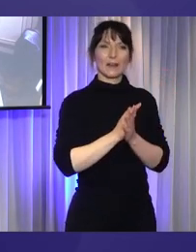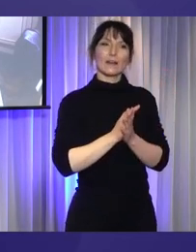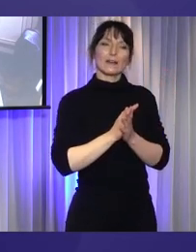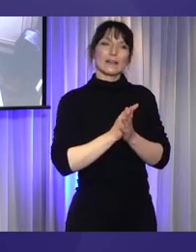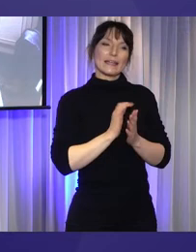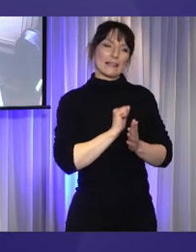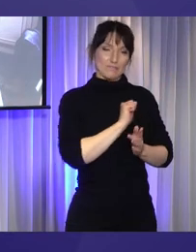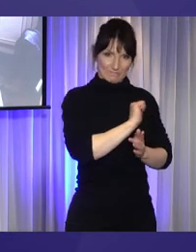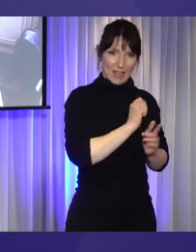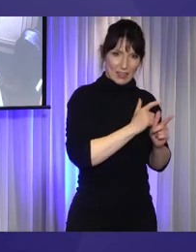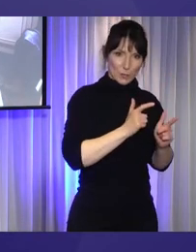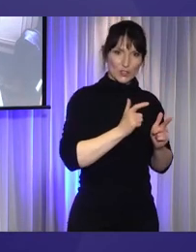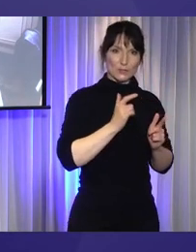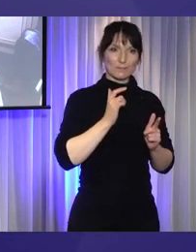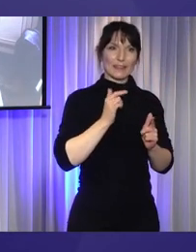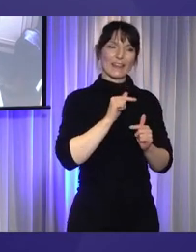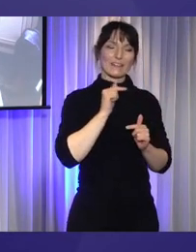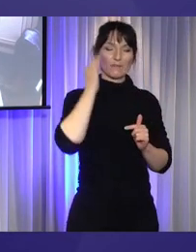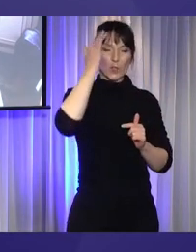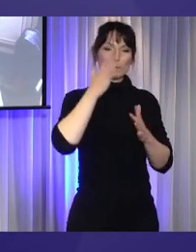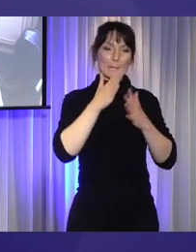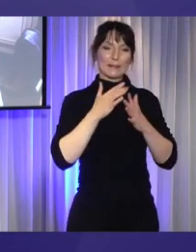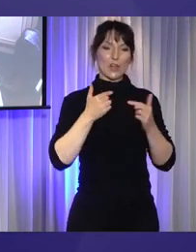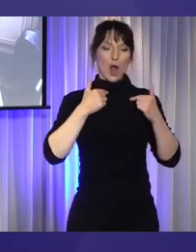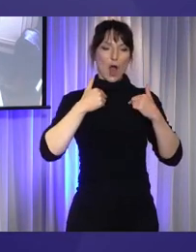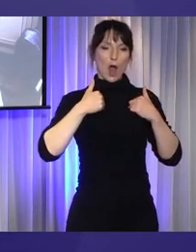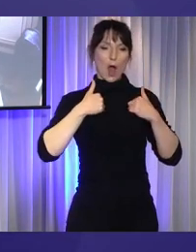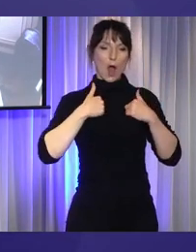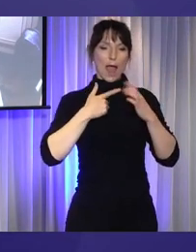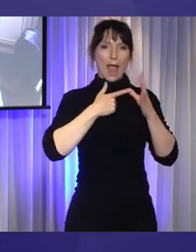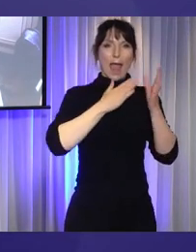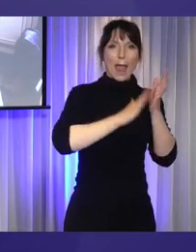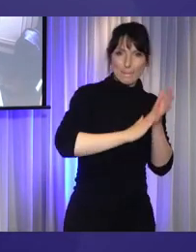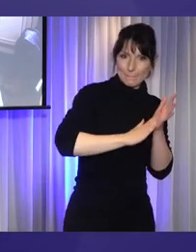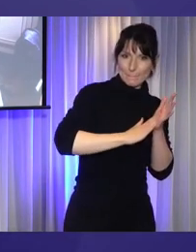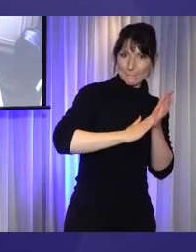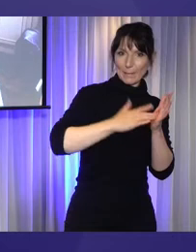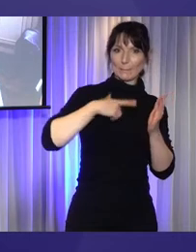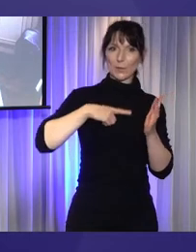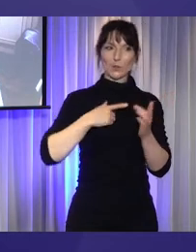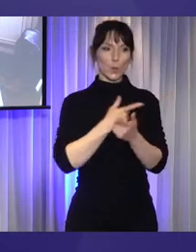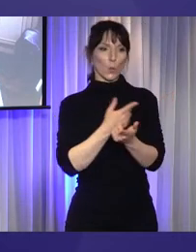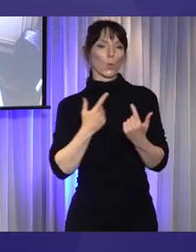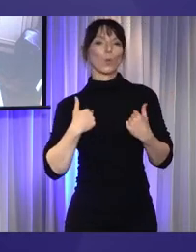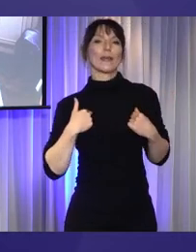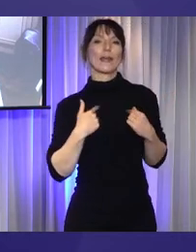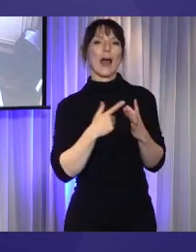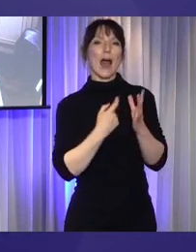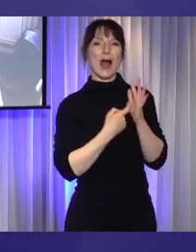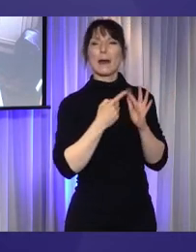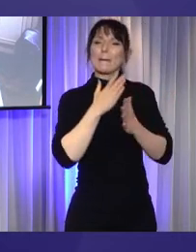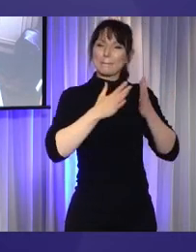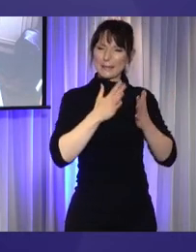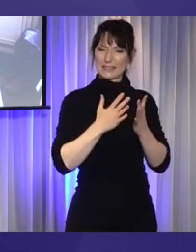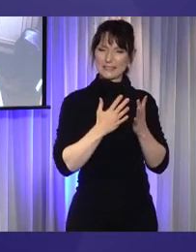that means, I am because we are. It is a belief that, it is a belief in a universal bond of